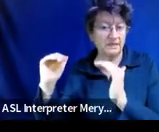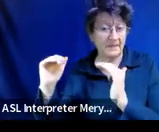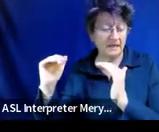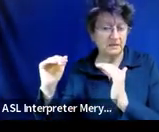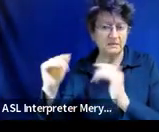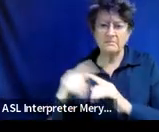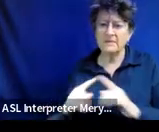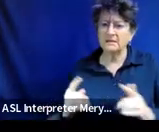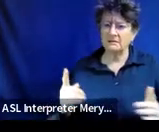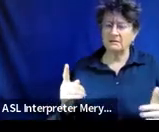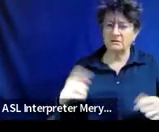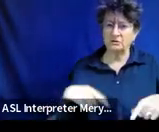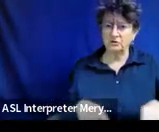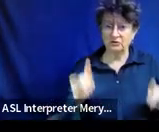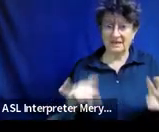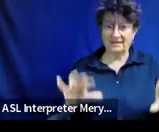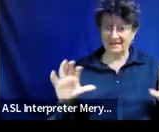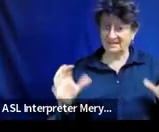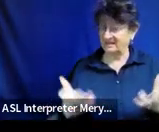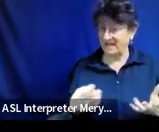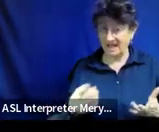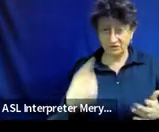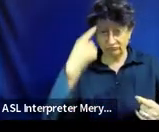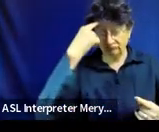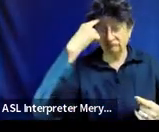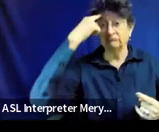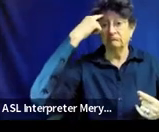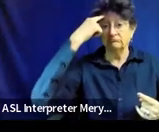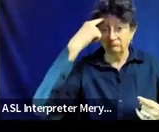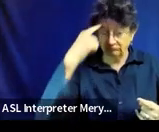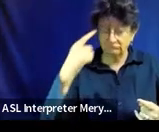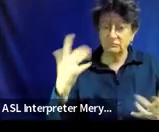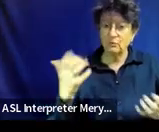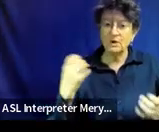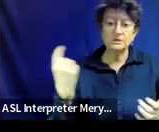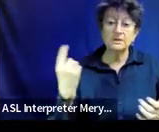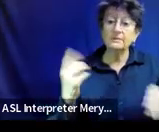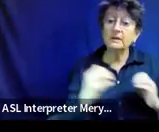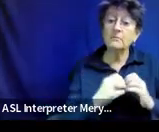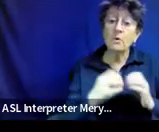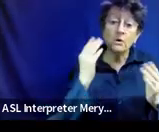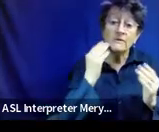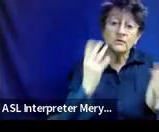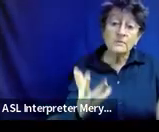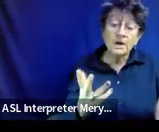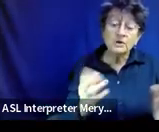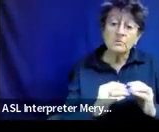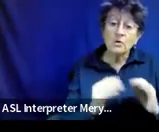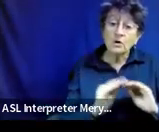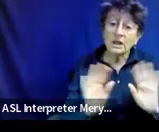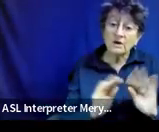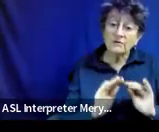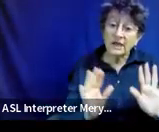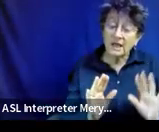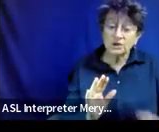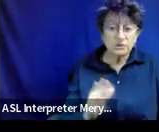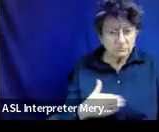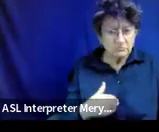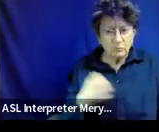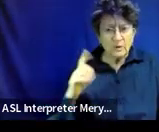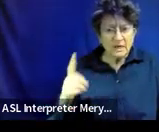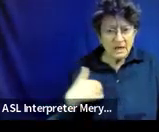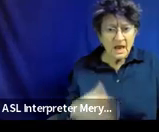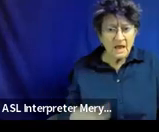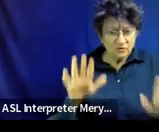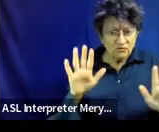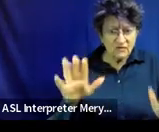that you would like more information on or clarification around? I know there was some great discussion during